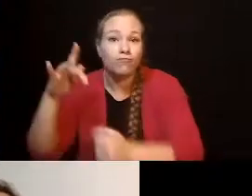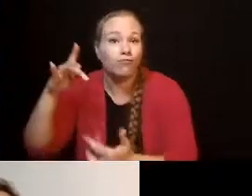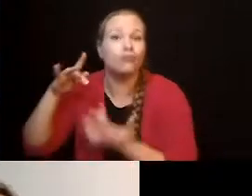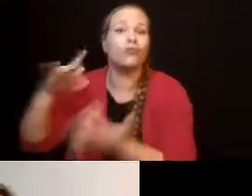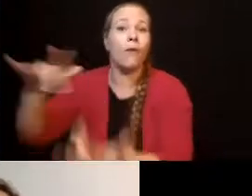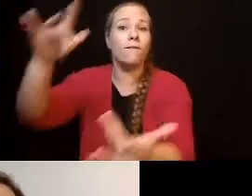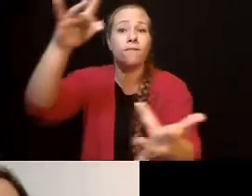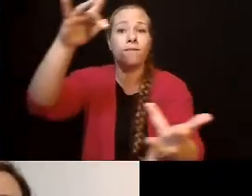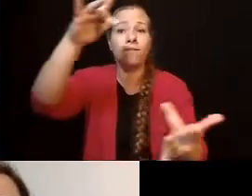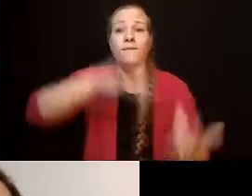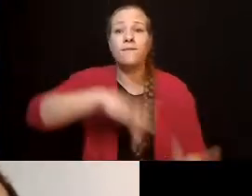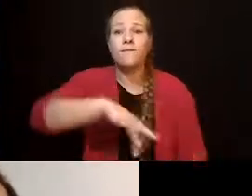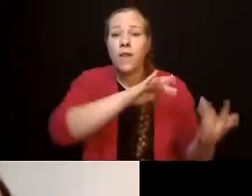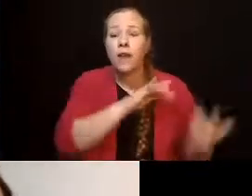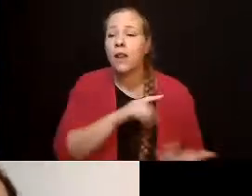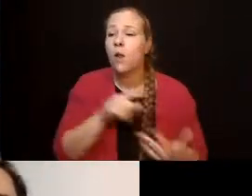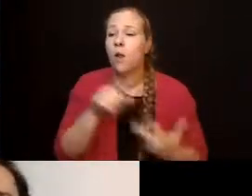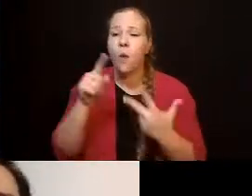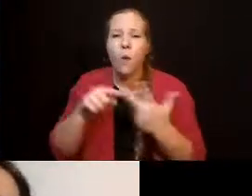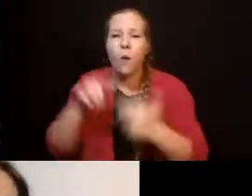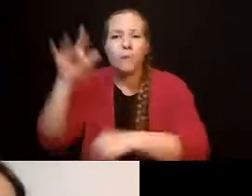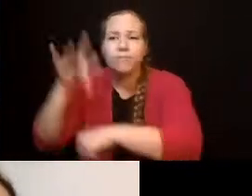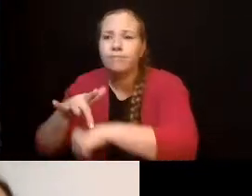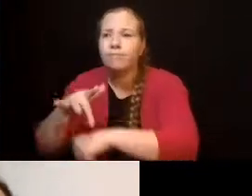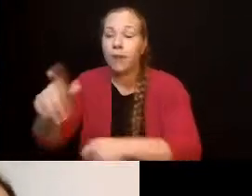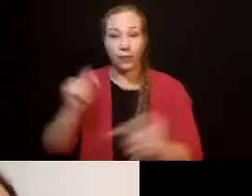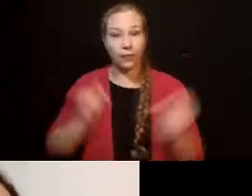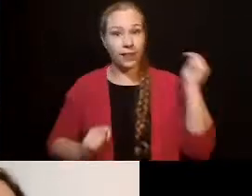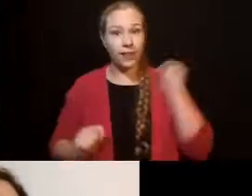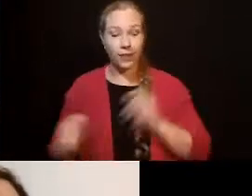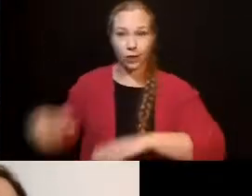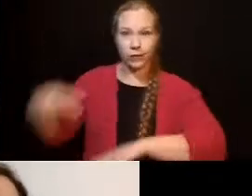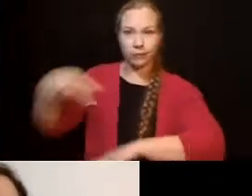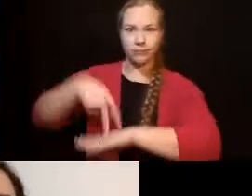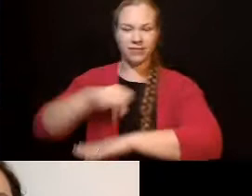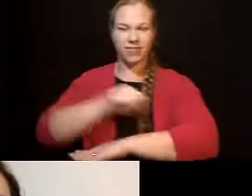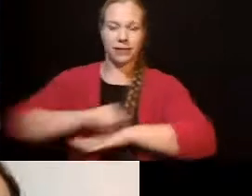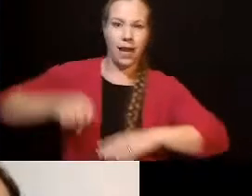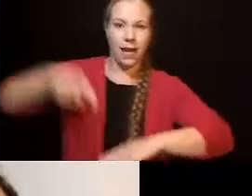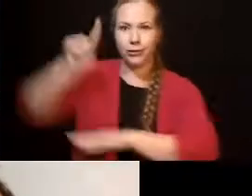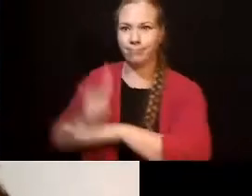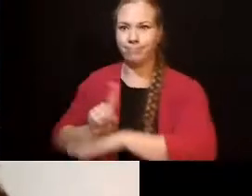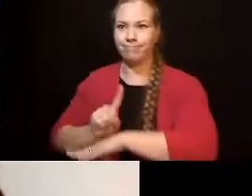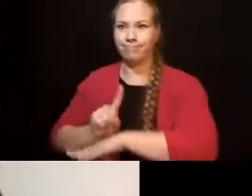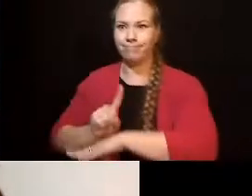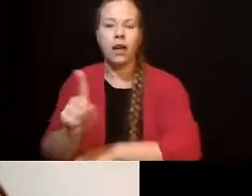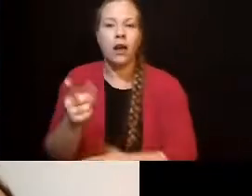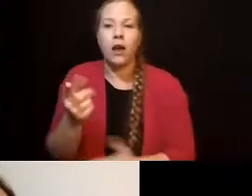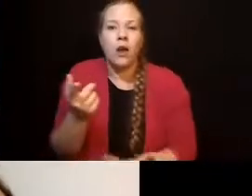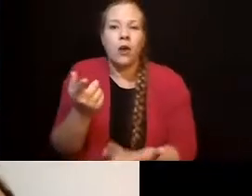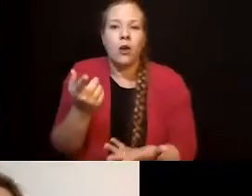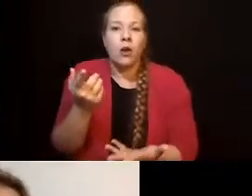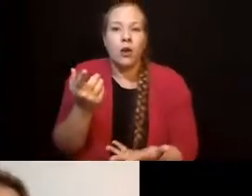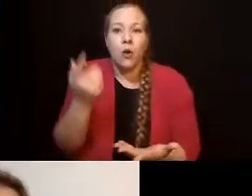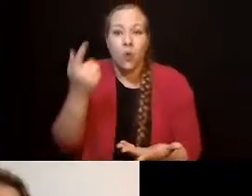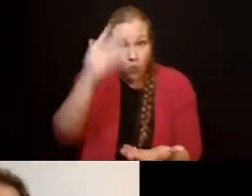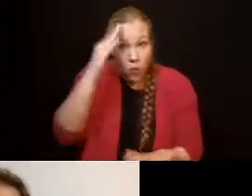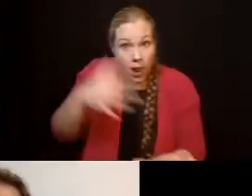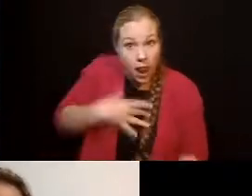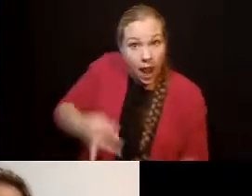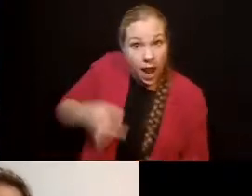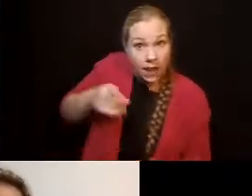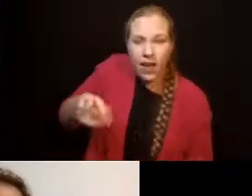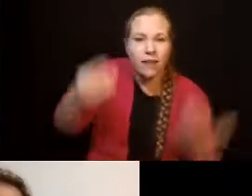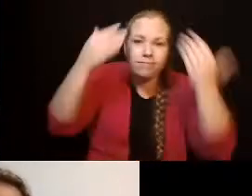Whatever it might be, until you try something, you don't know whether or not you're going to like it. And